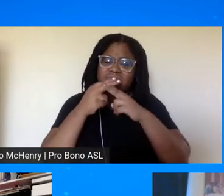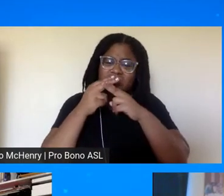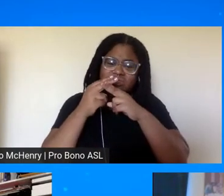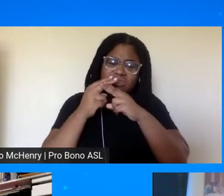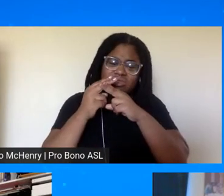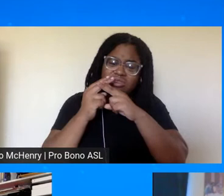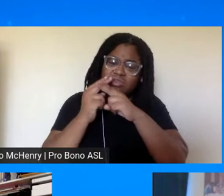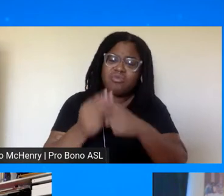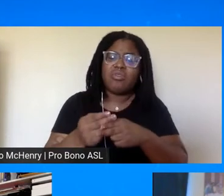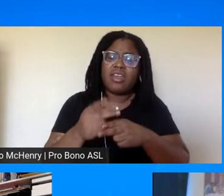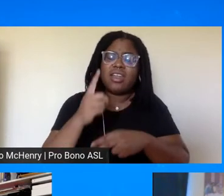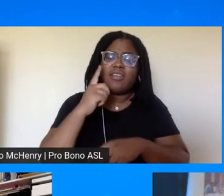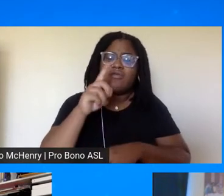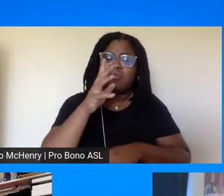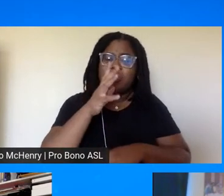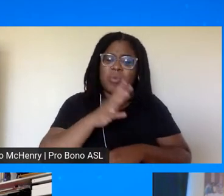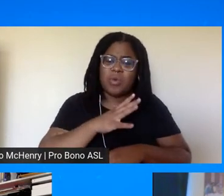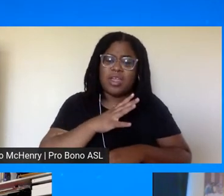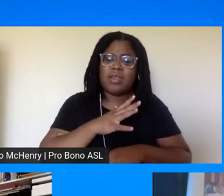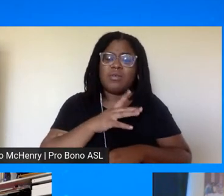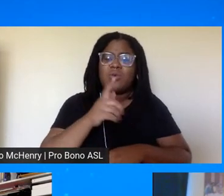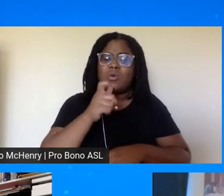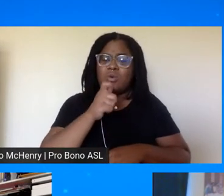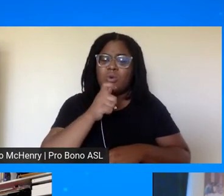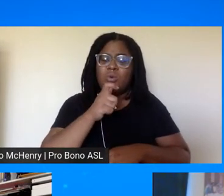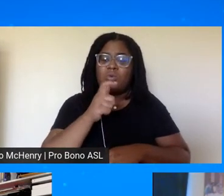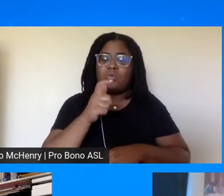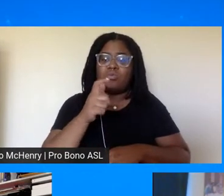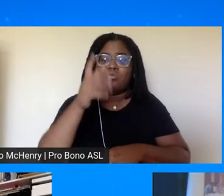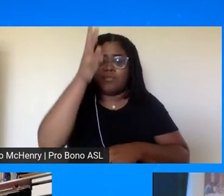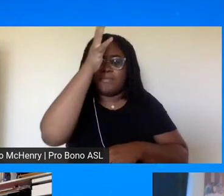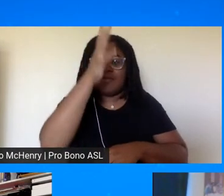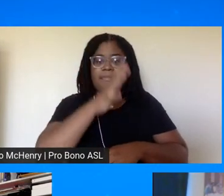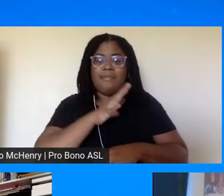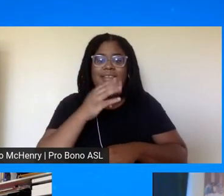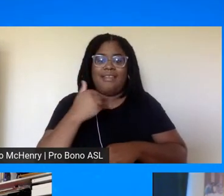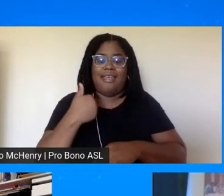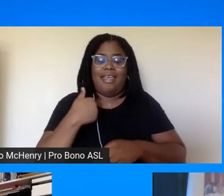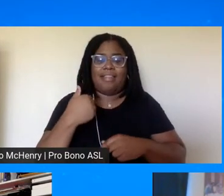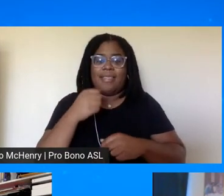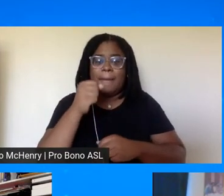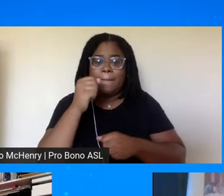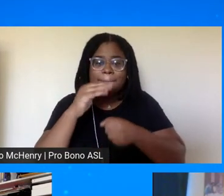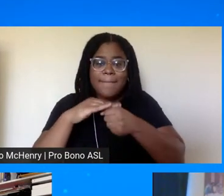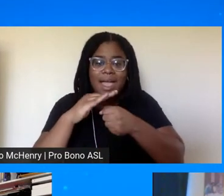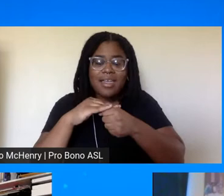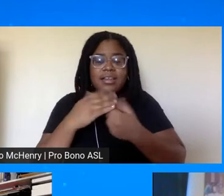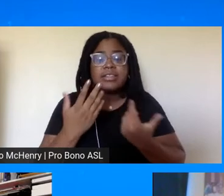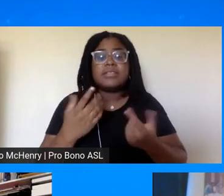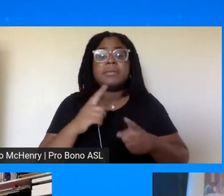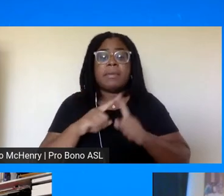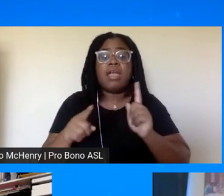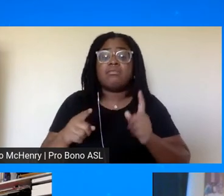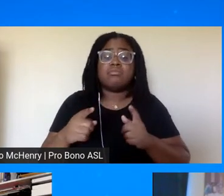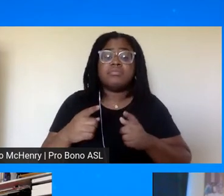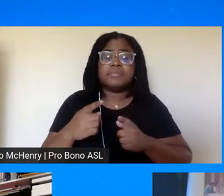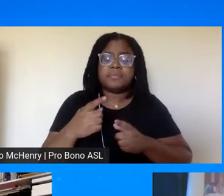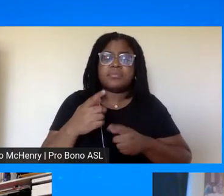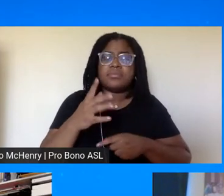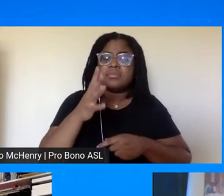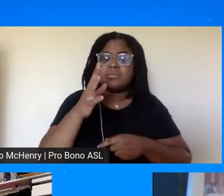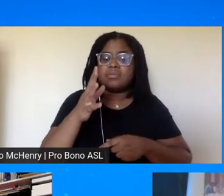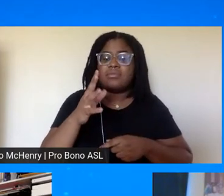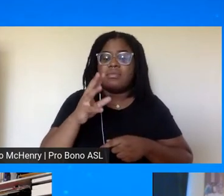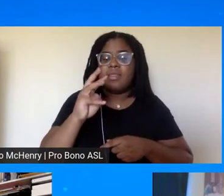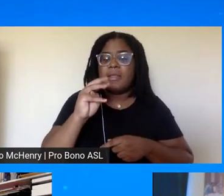council for the men who had the mics if you will but uh in terms of mrs king's contribution we could talk all night about